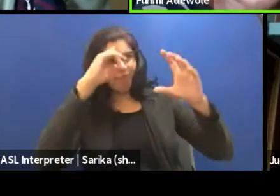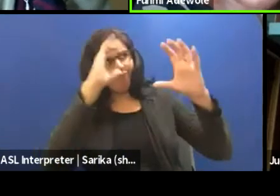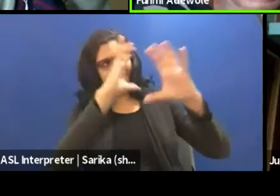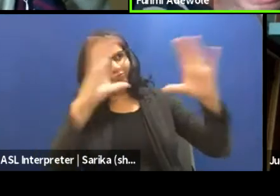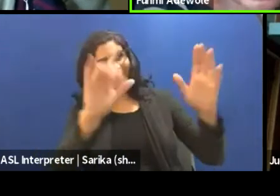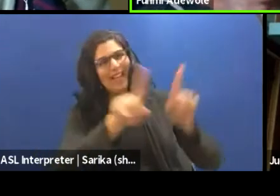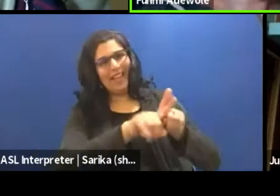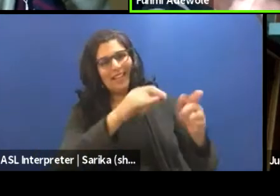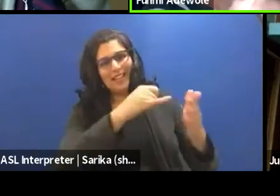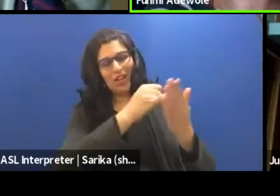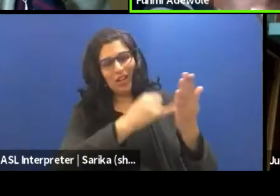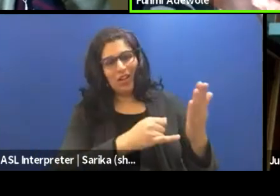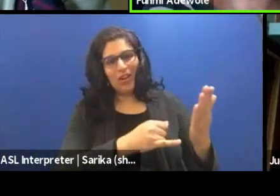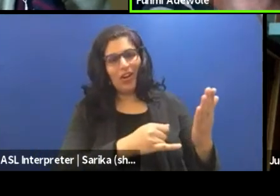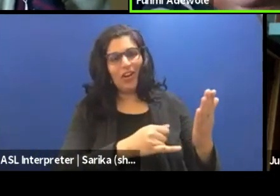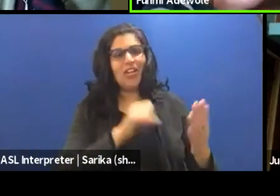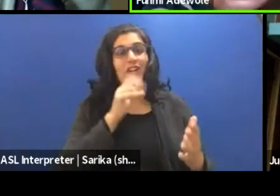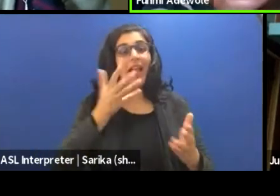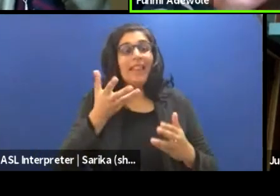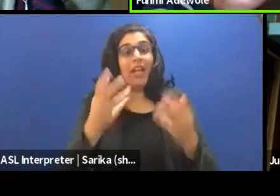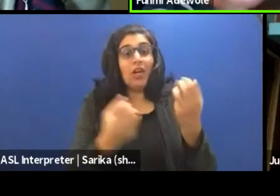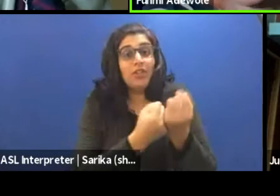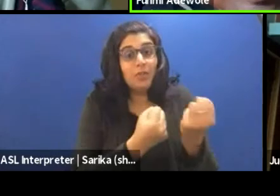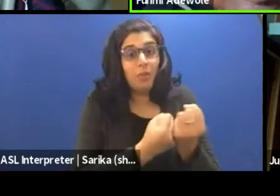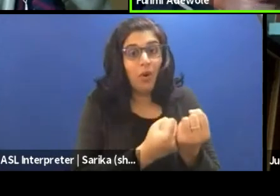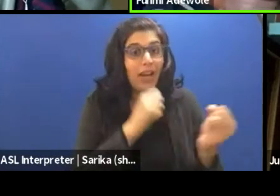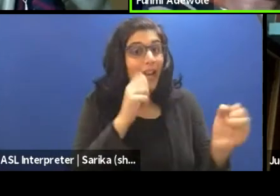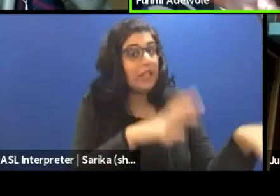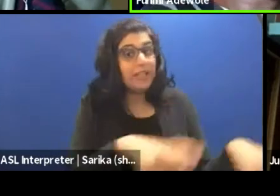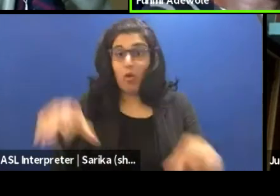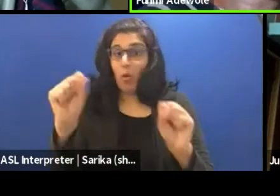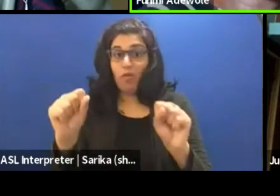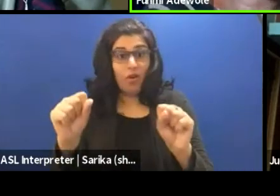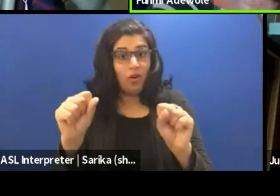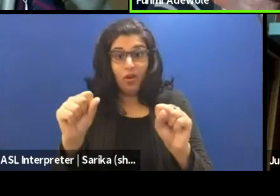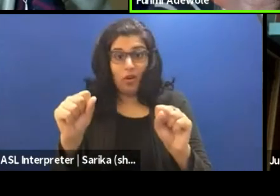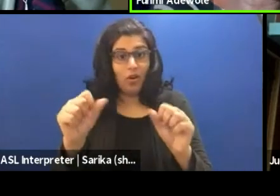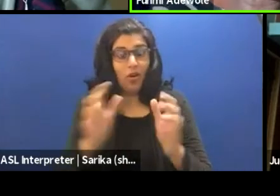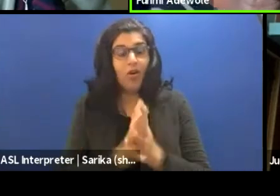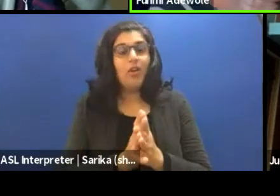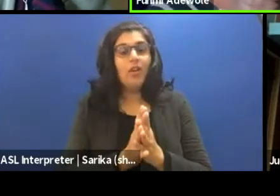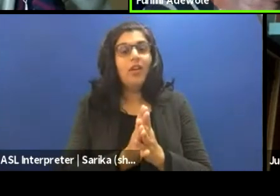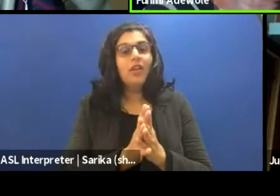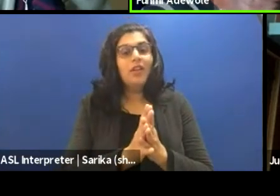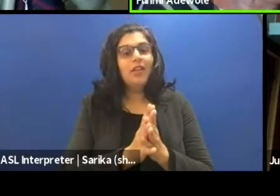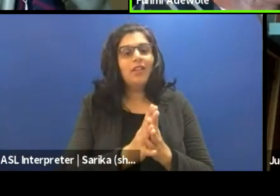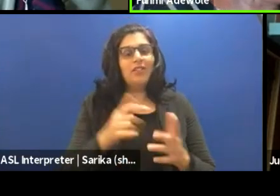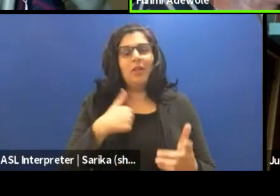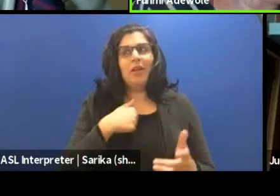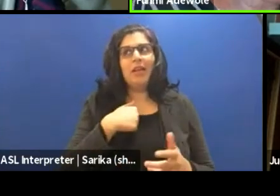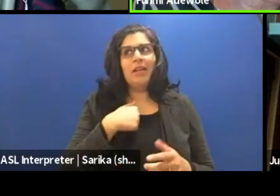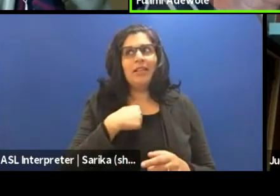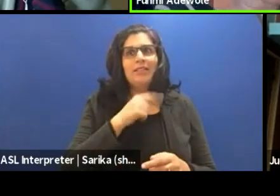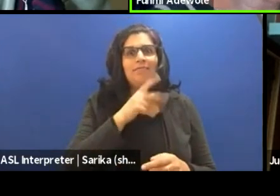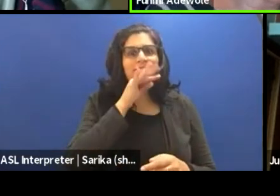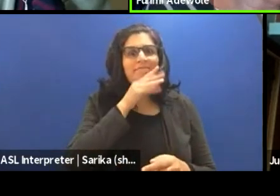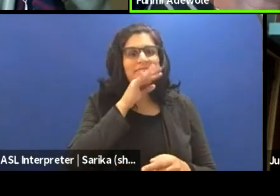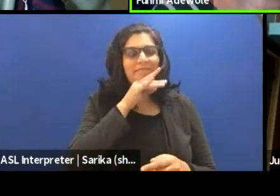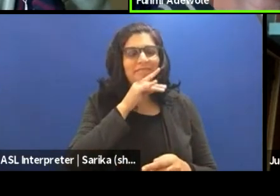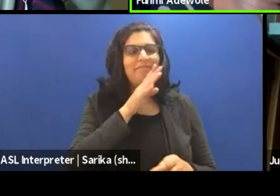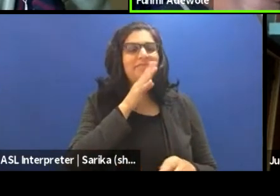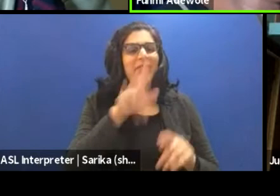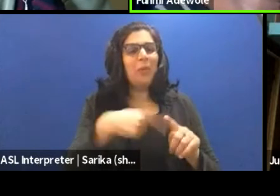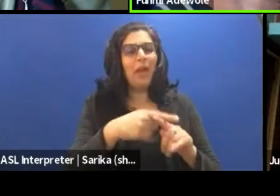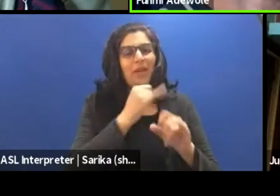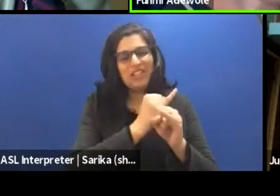over the vision of the play. You're there to support it. So maybe I've talked enough. I'll come back to institutional dramaturgy later,